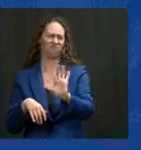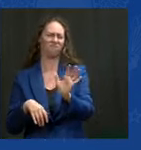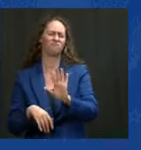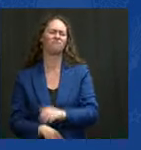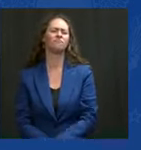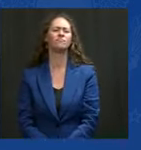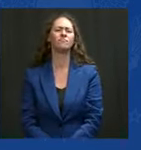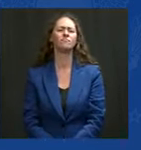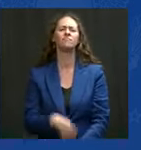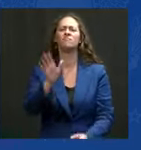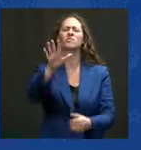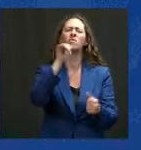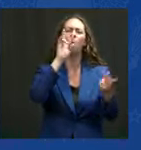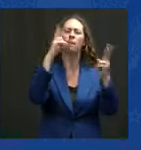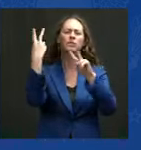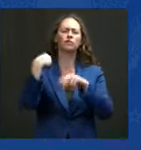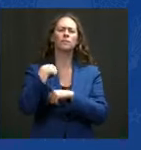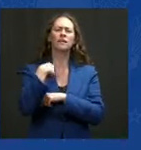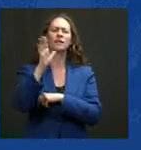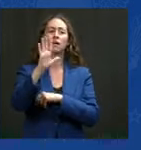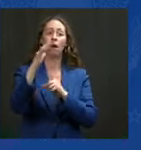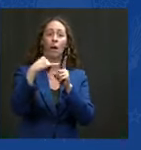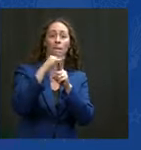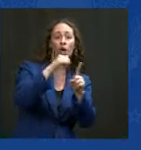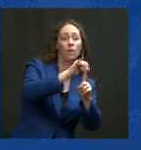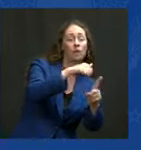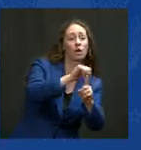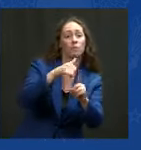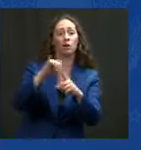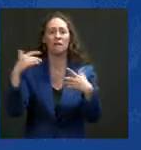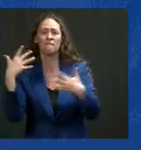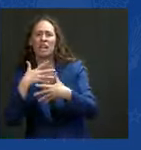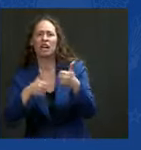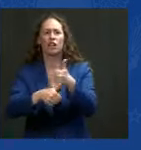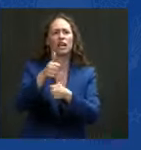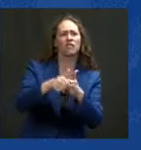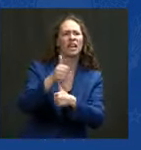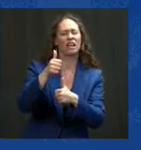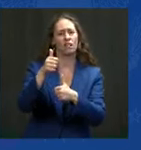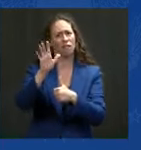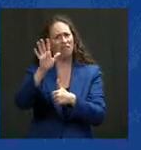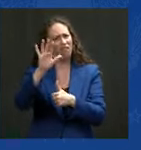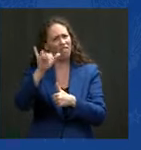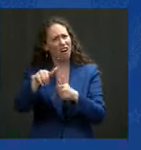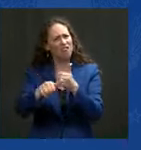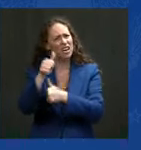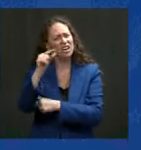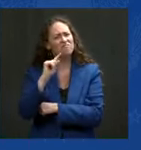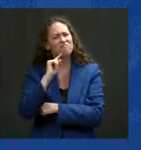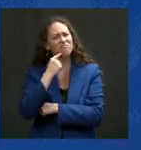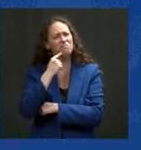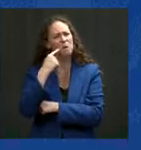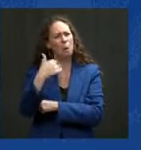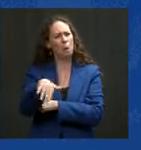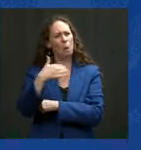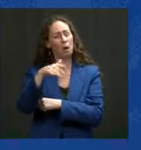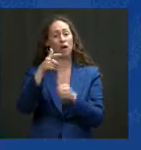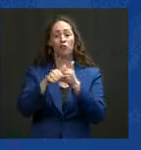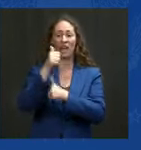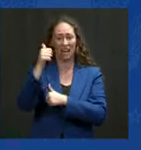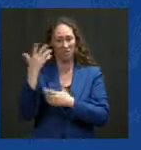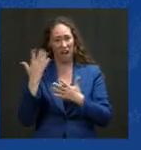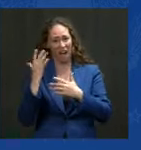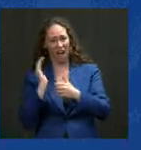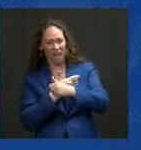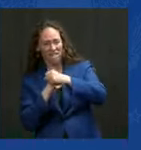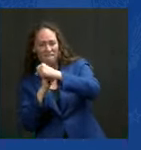bullies and merchants of fear, peddlers of lies, are threatening the very foundation of our country. It